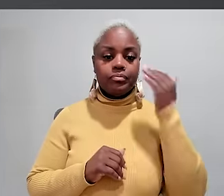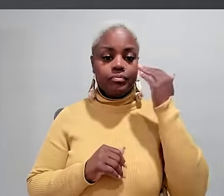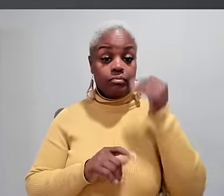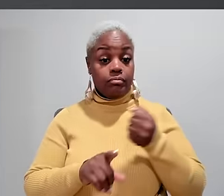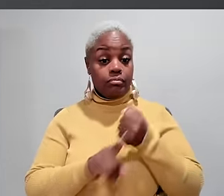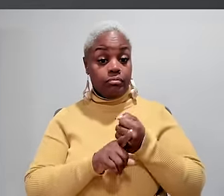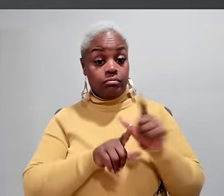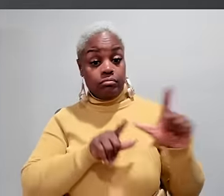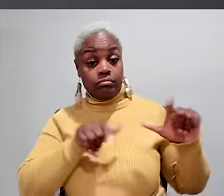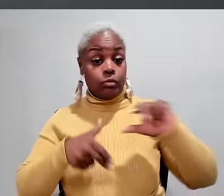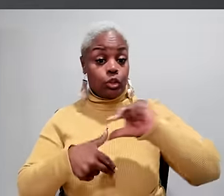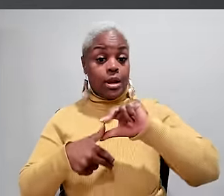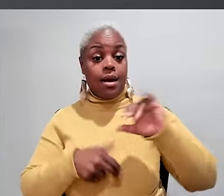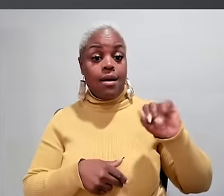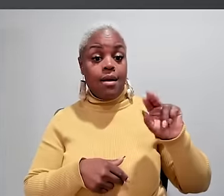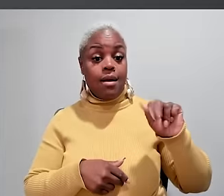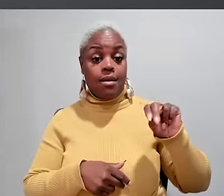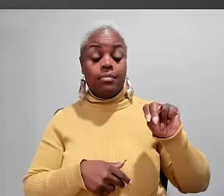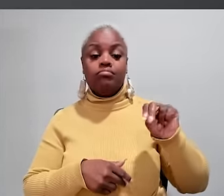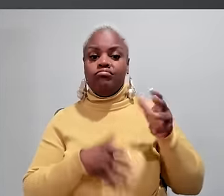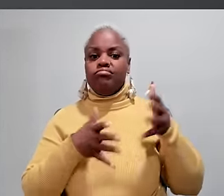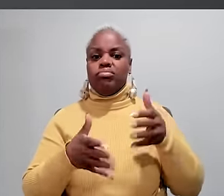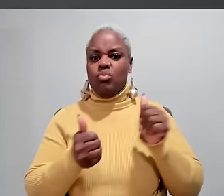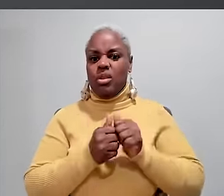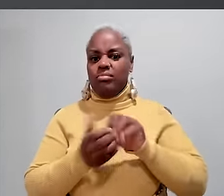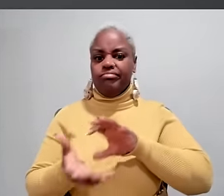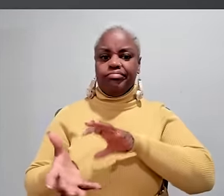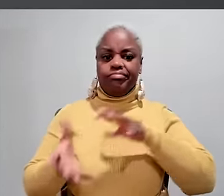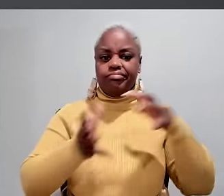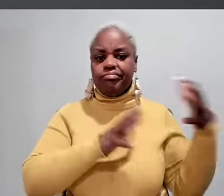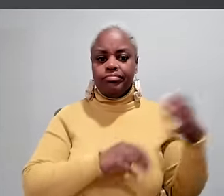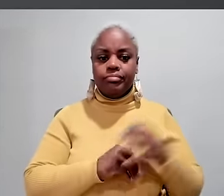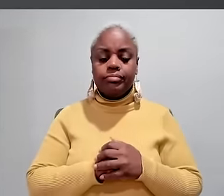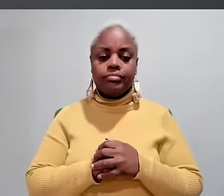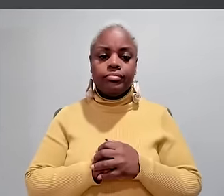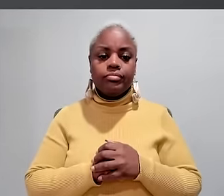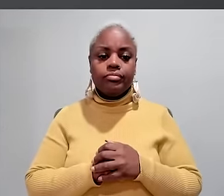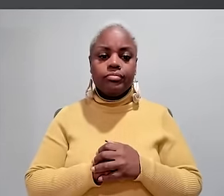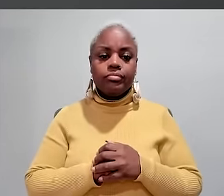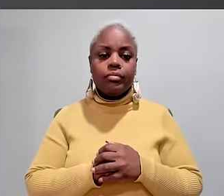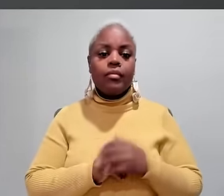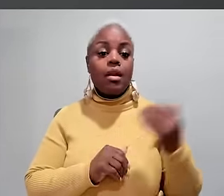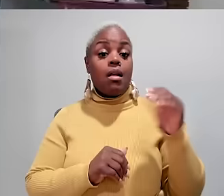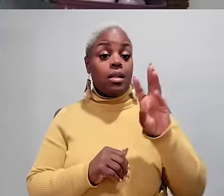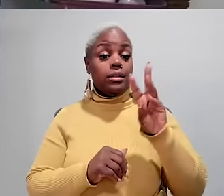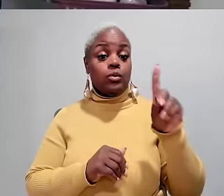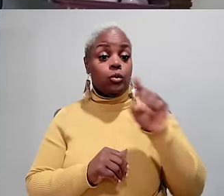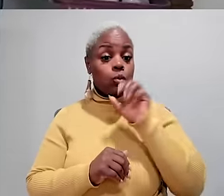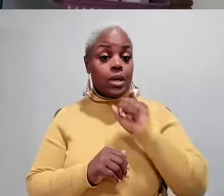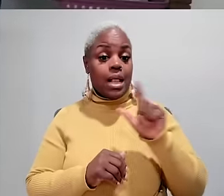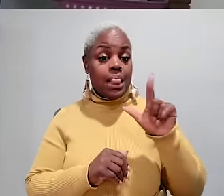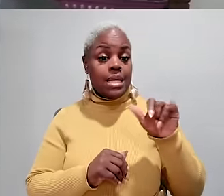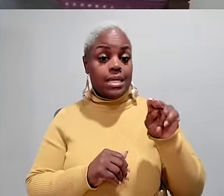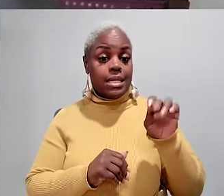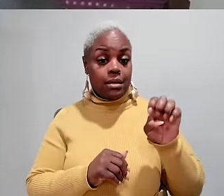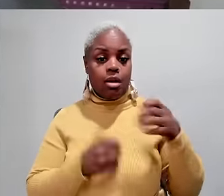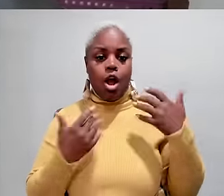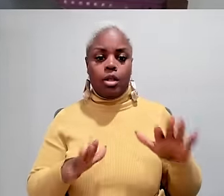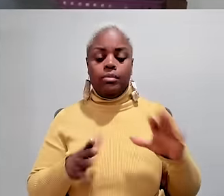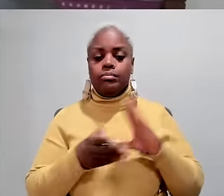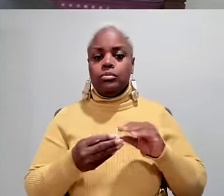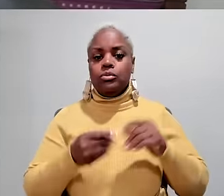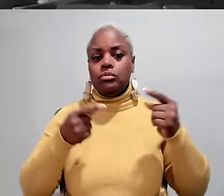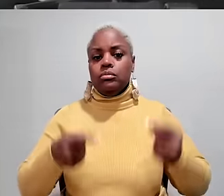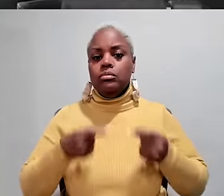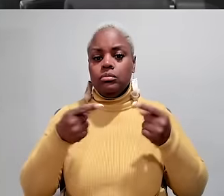By the time Hurricane Ian left a trail of destruction in Fort Myers, Florida, last September, 61-year-old Lynn